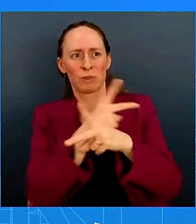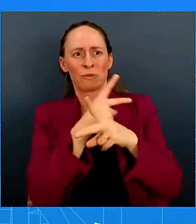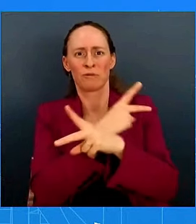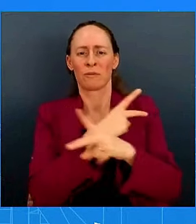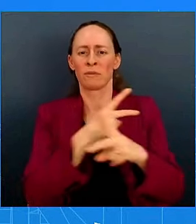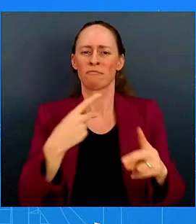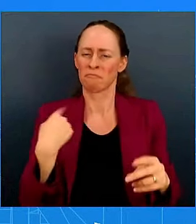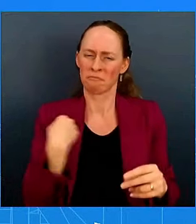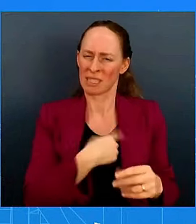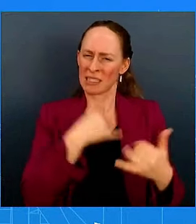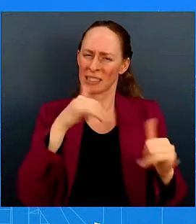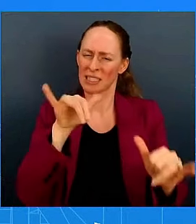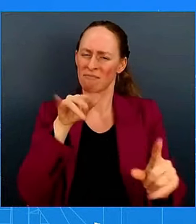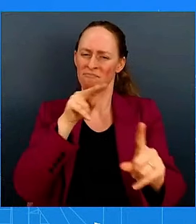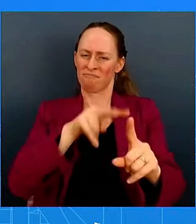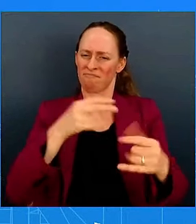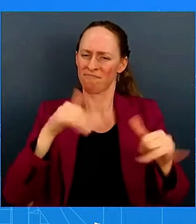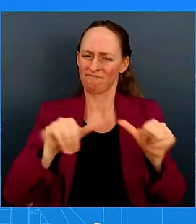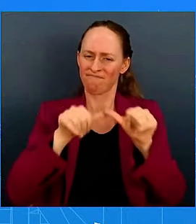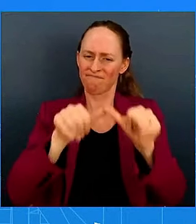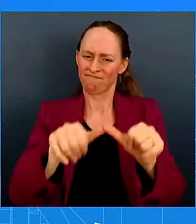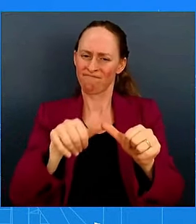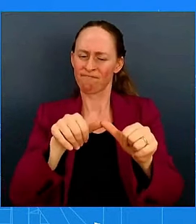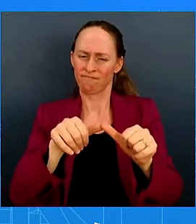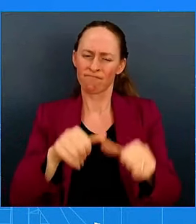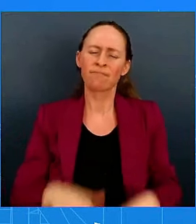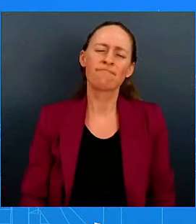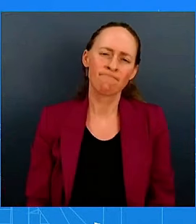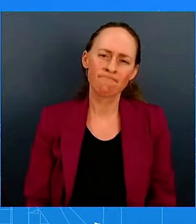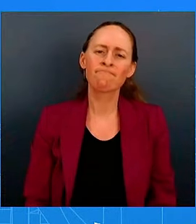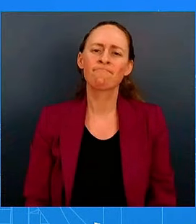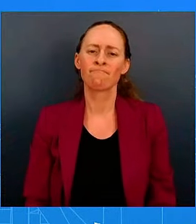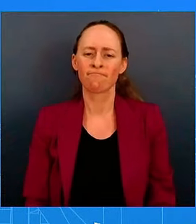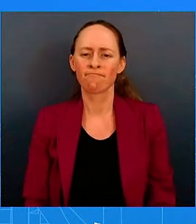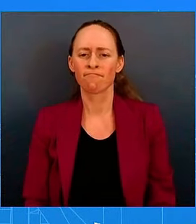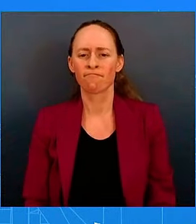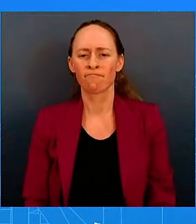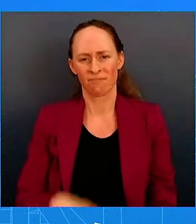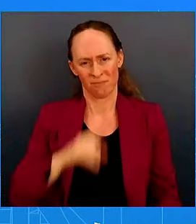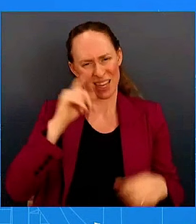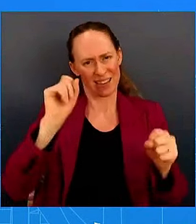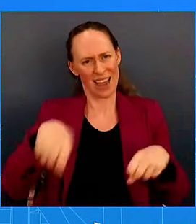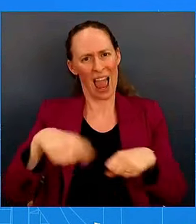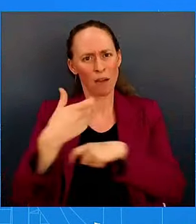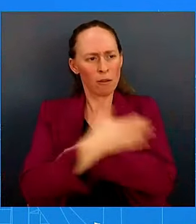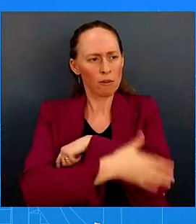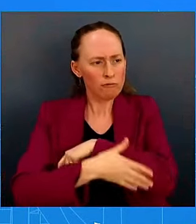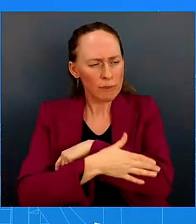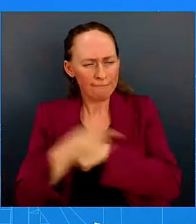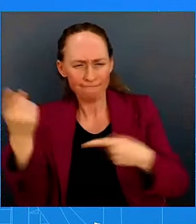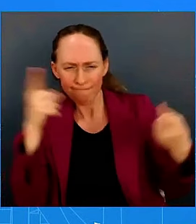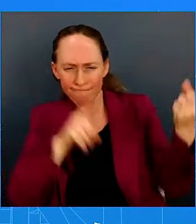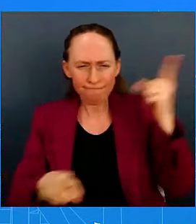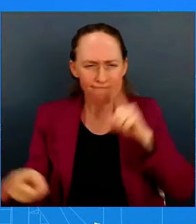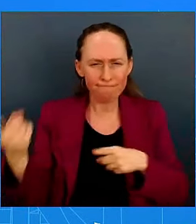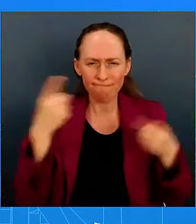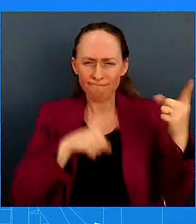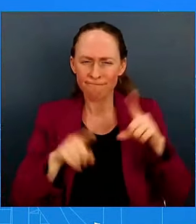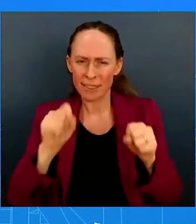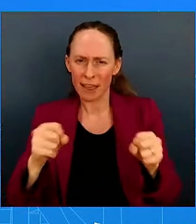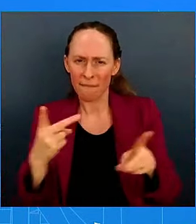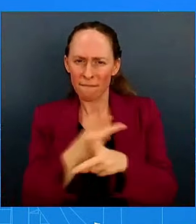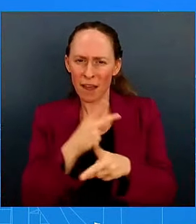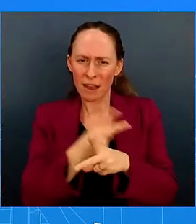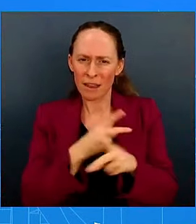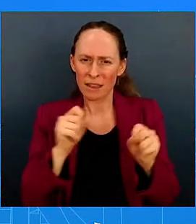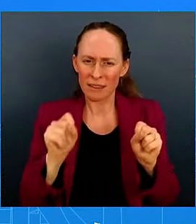is a diplomatic path forward, particularly up near Lebanon. And we still believe